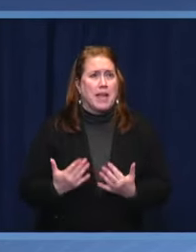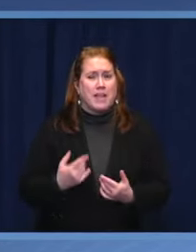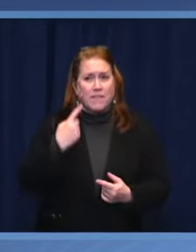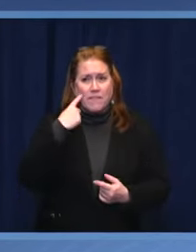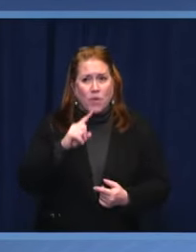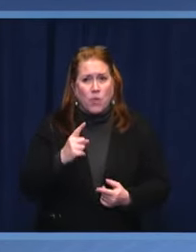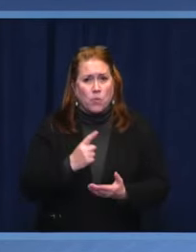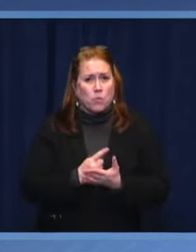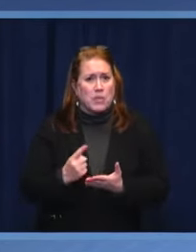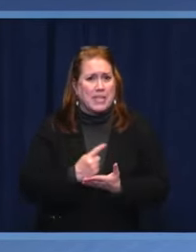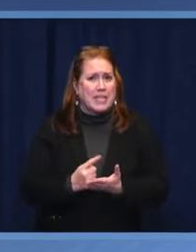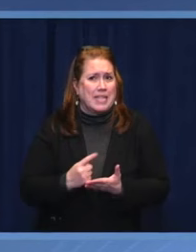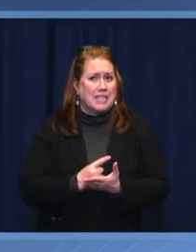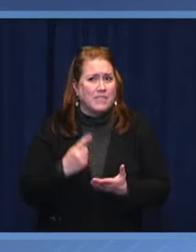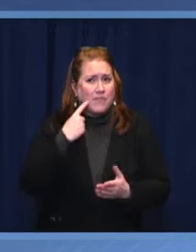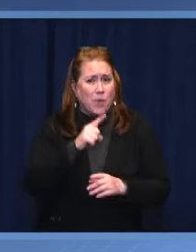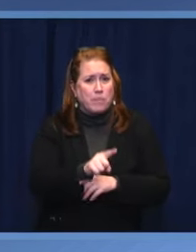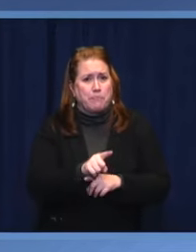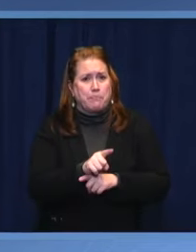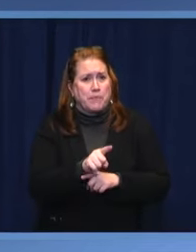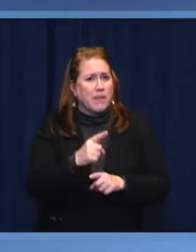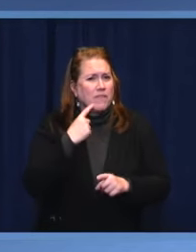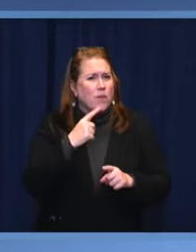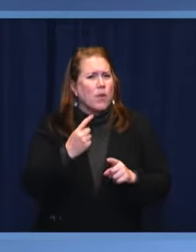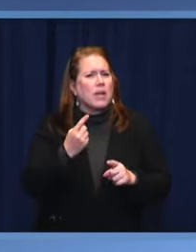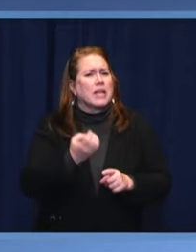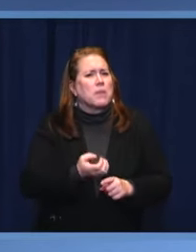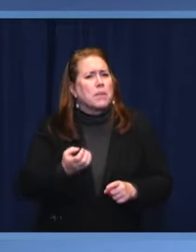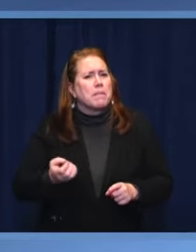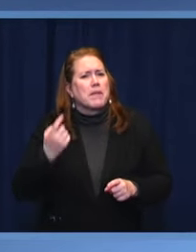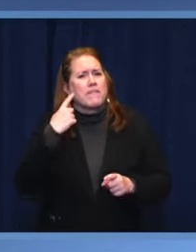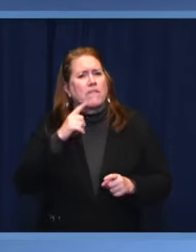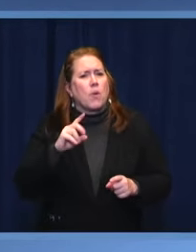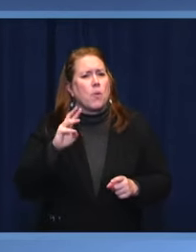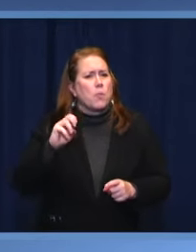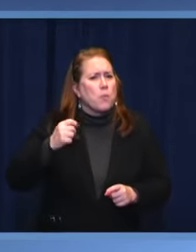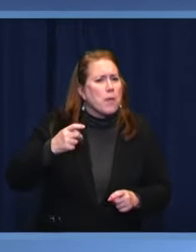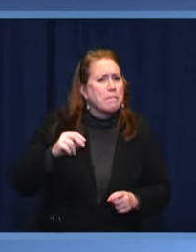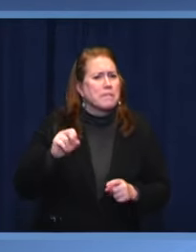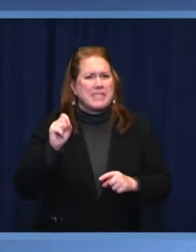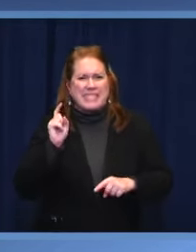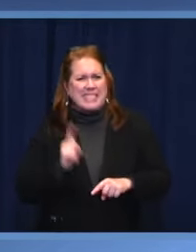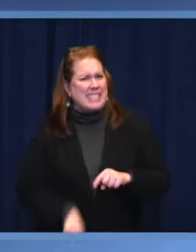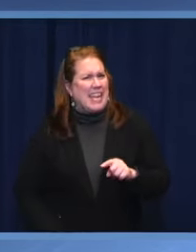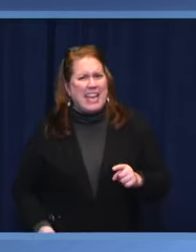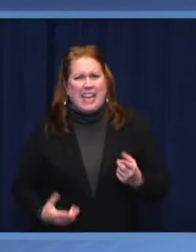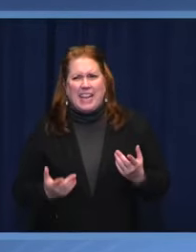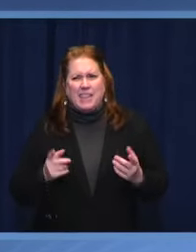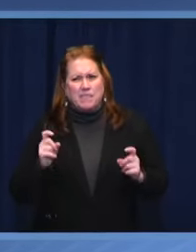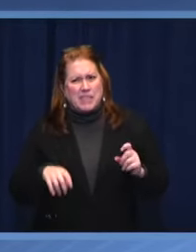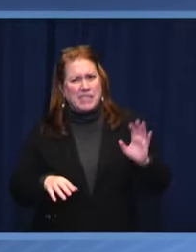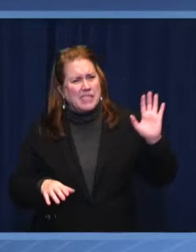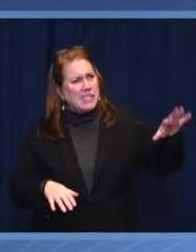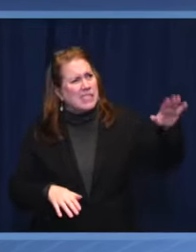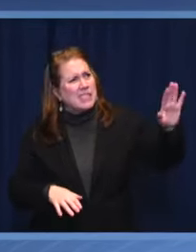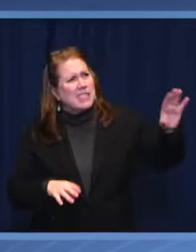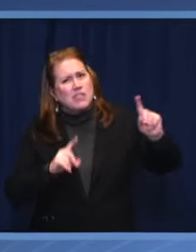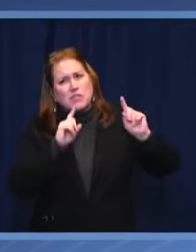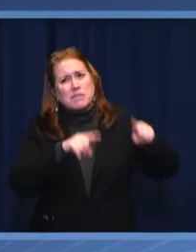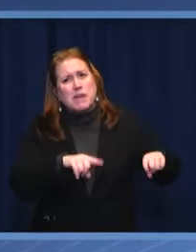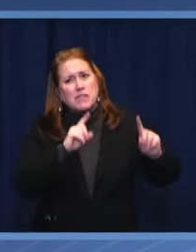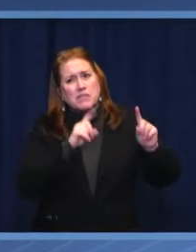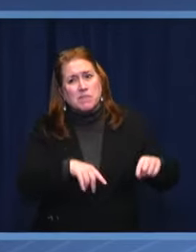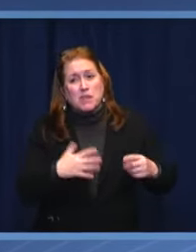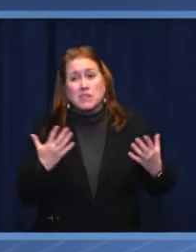firing an artillery shot in response to the enemy's actions. The fire must be